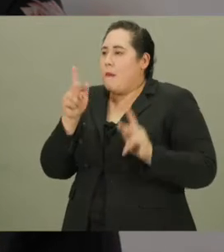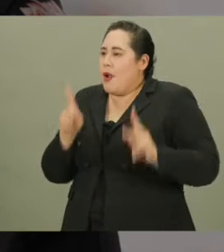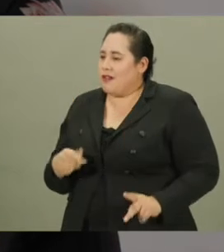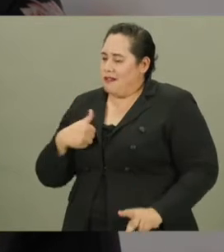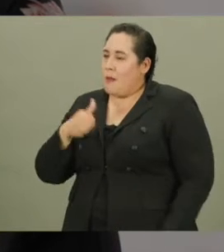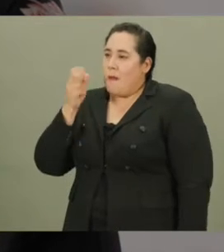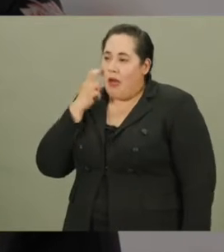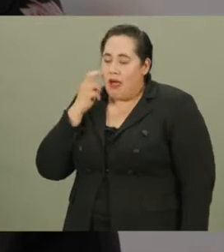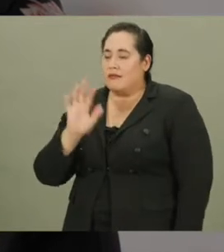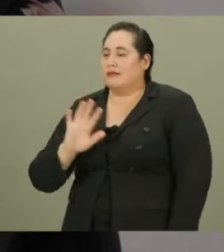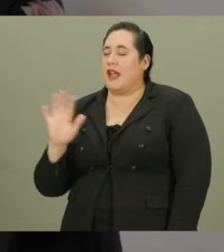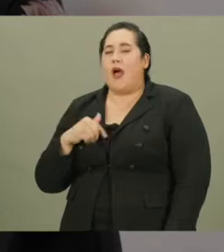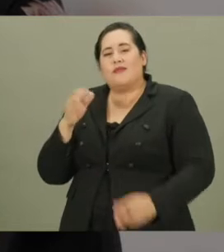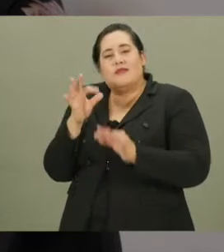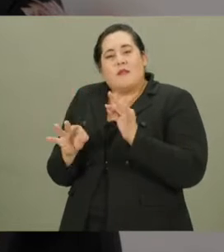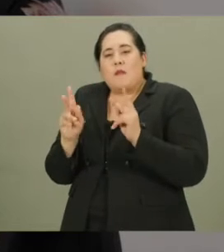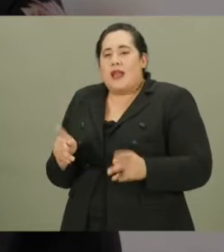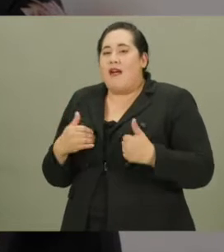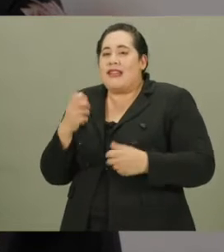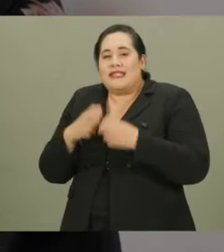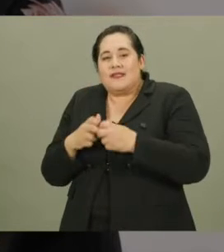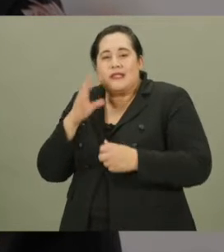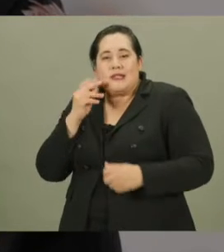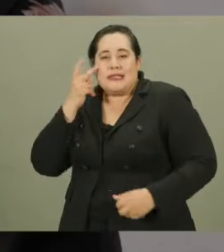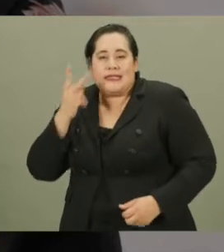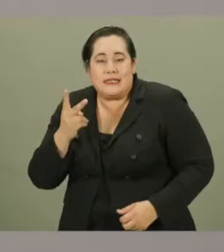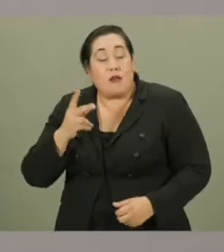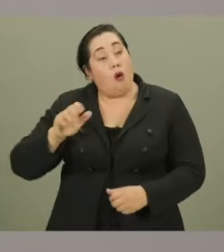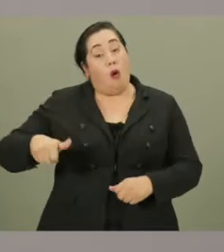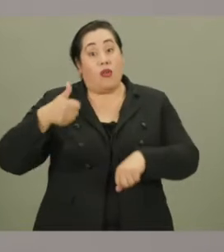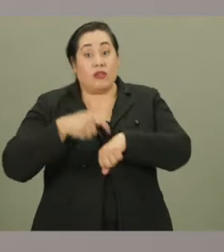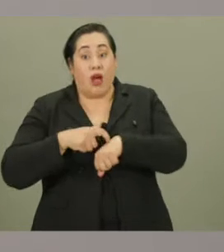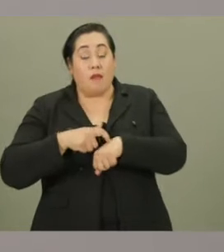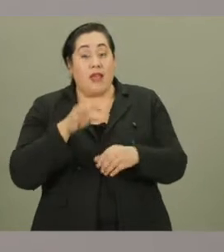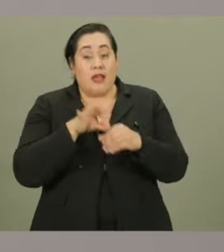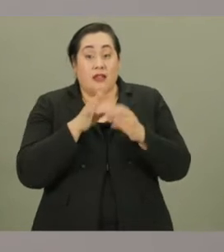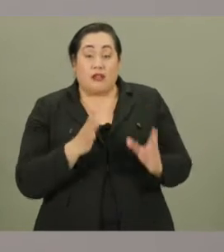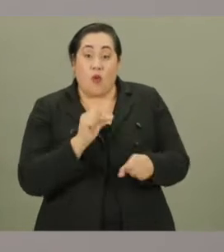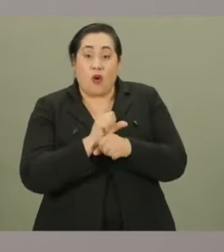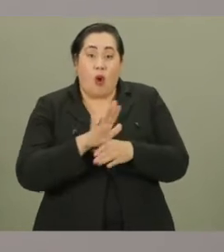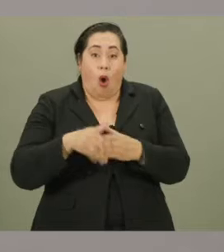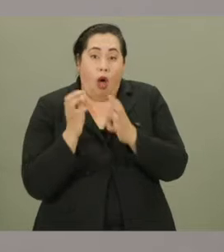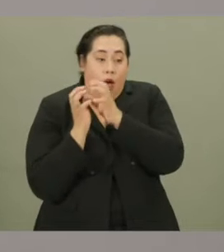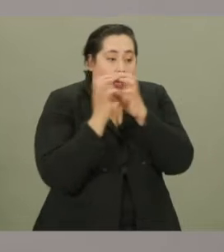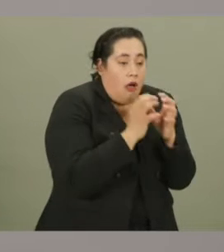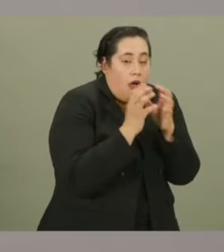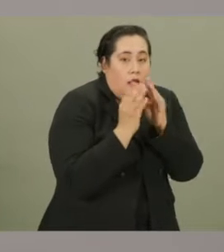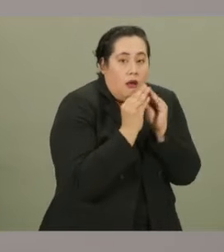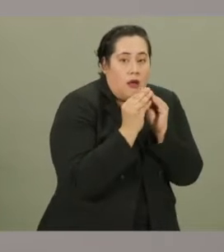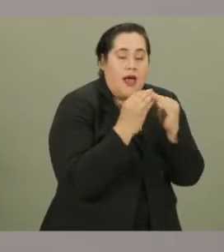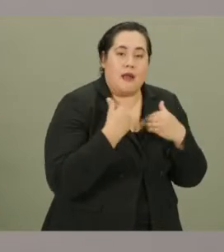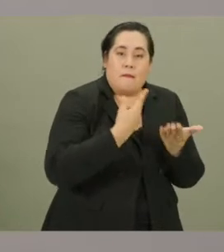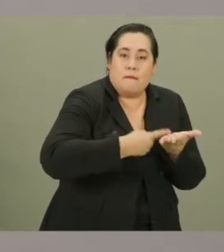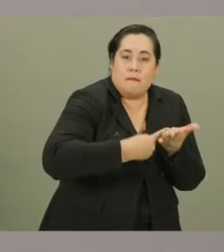I'm not a person who is blind. I'm just a person who has difficulty seeing. Another time, the election workers all huddled